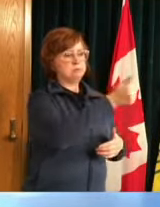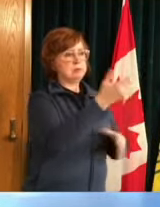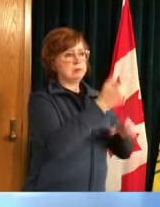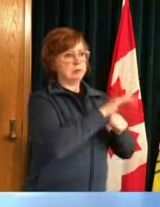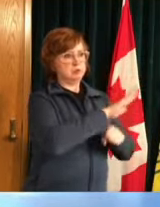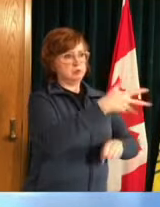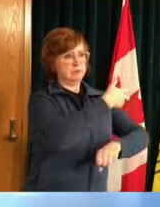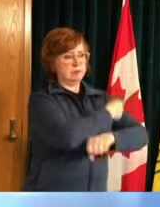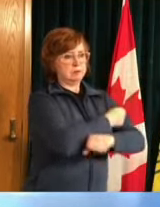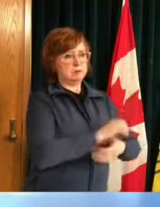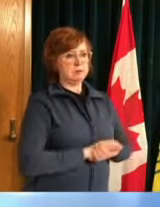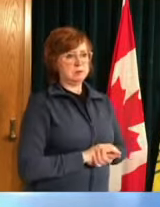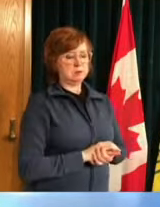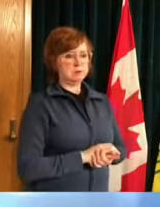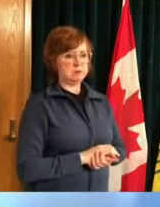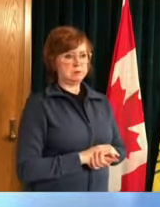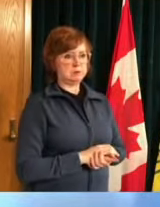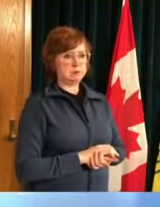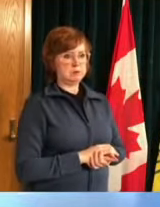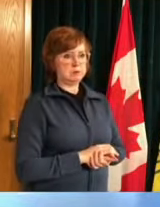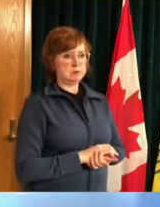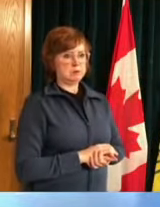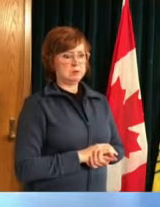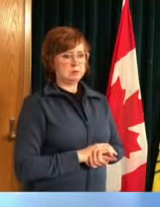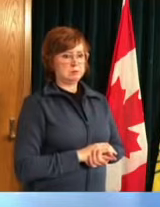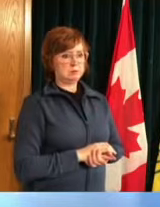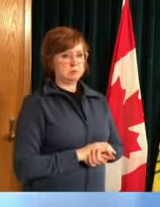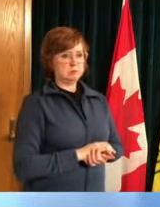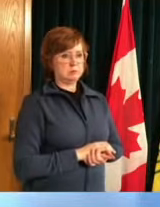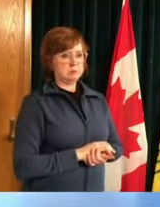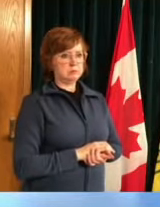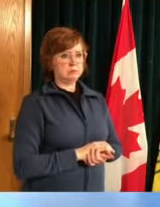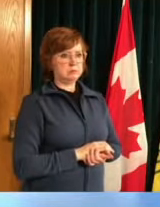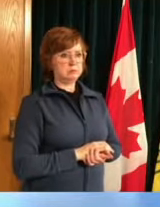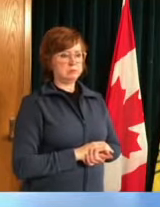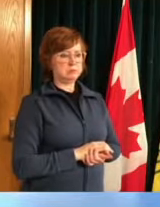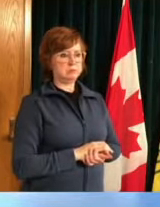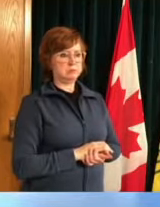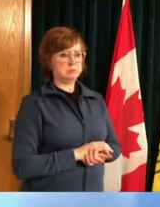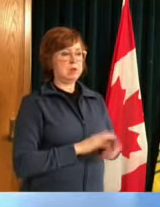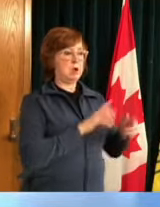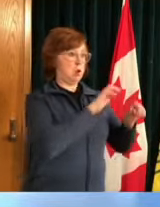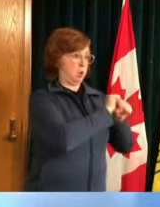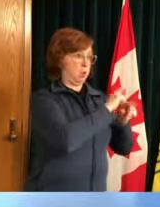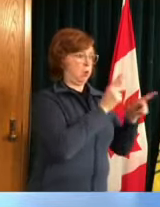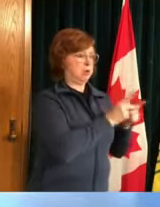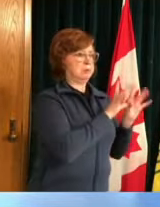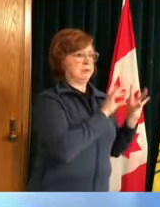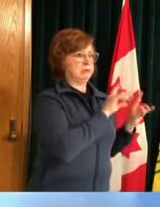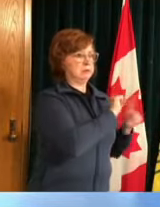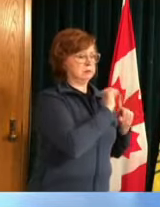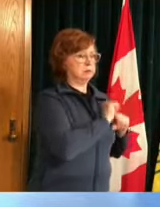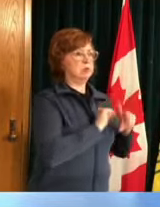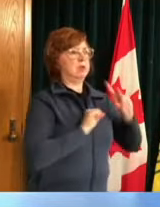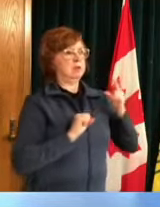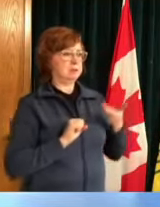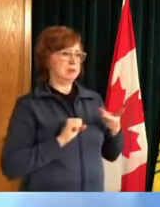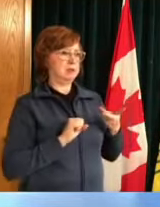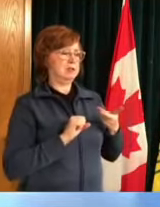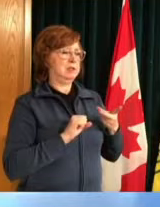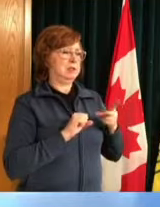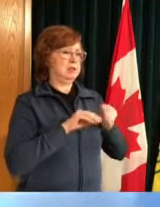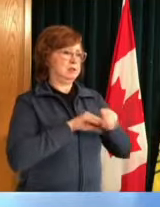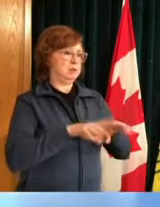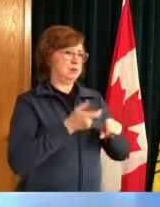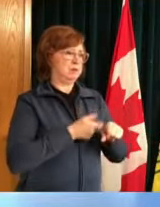transmission side is unfortunately the household because um and you know we've seen that in the far north northwest that if